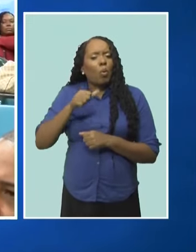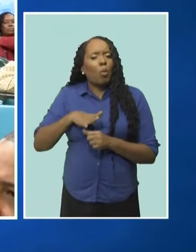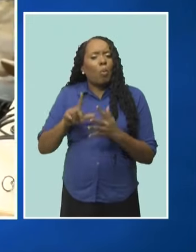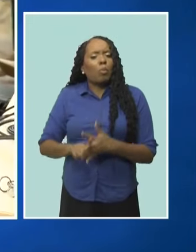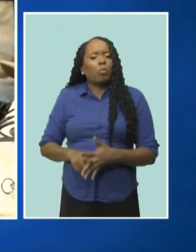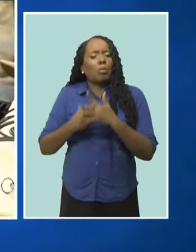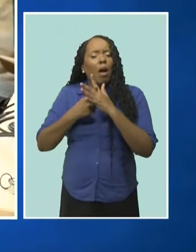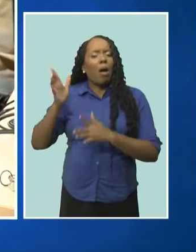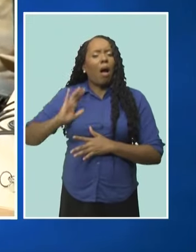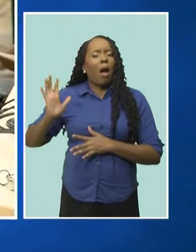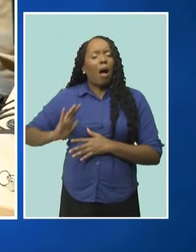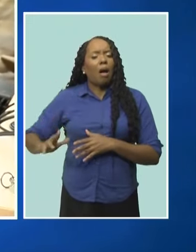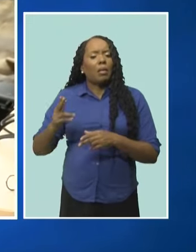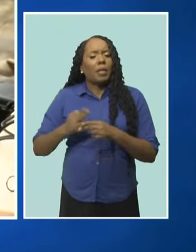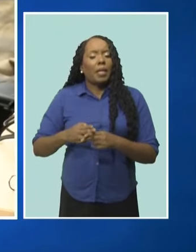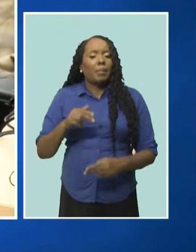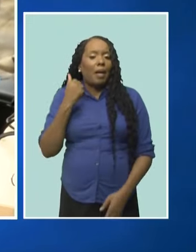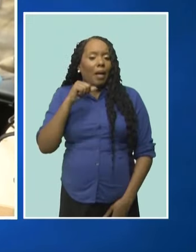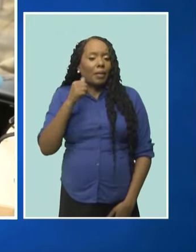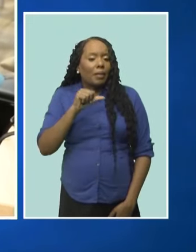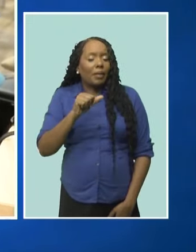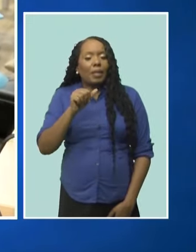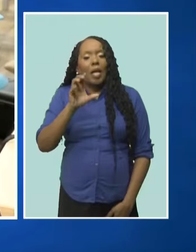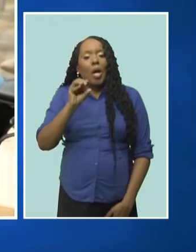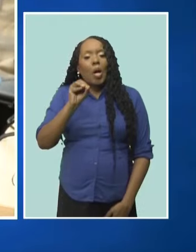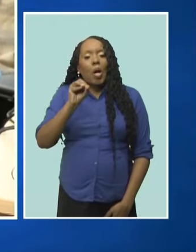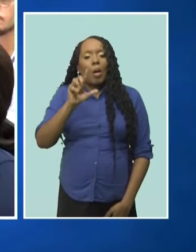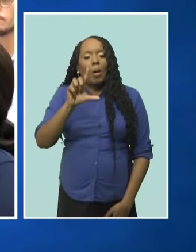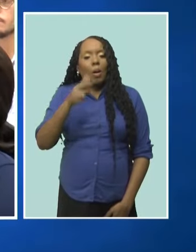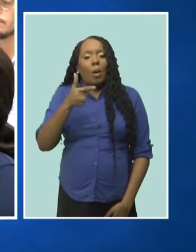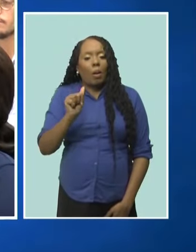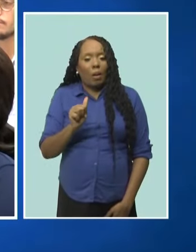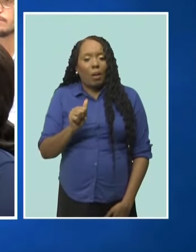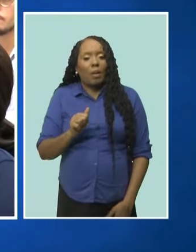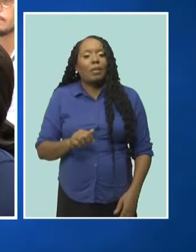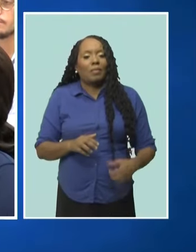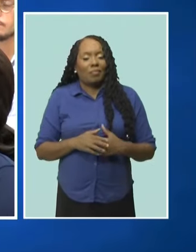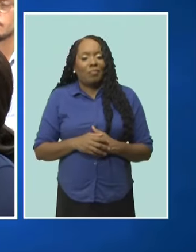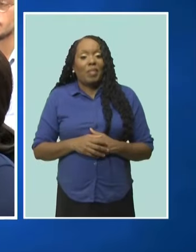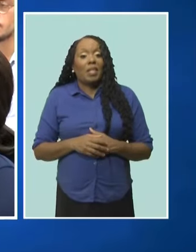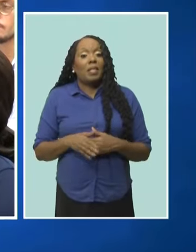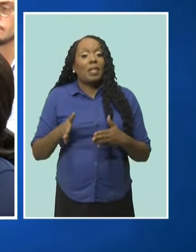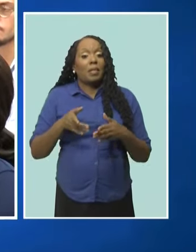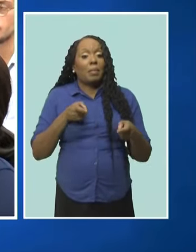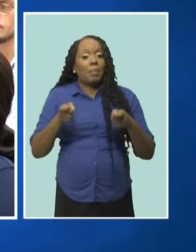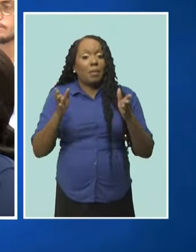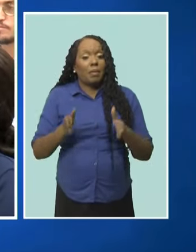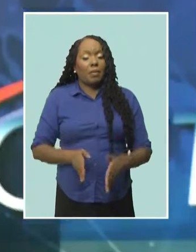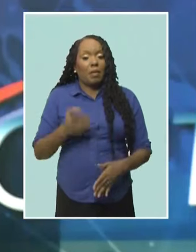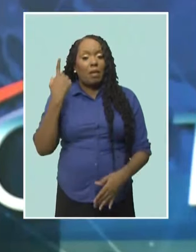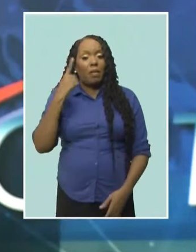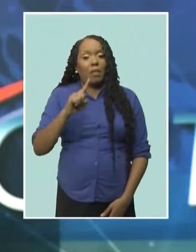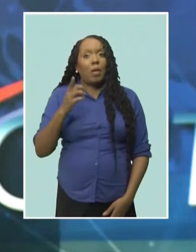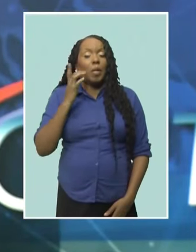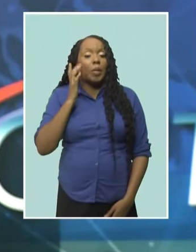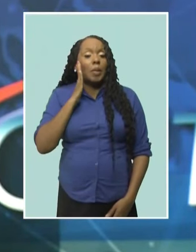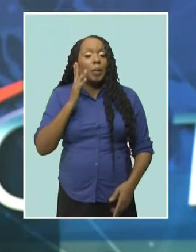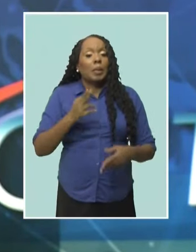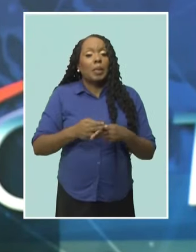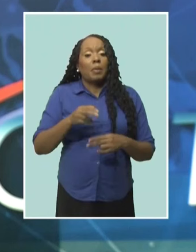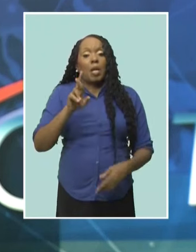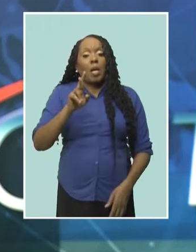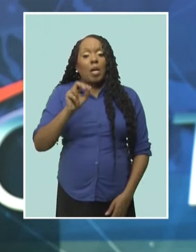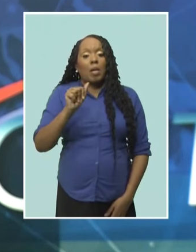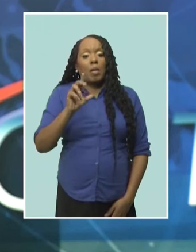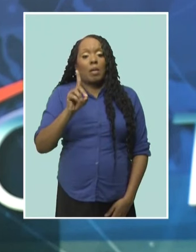Lewis, general manager of Radisson Aquatica, one of the co-sponsors of the event, told the gathering that it provides for the needs of those who are